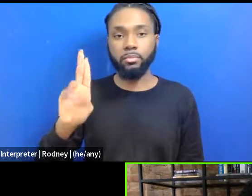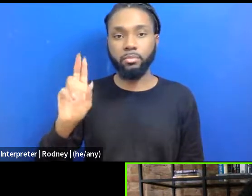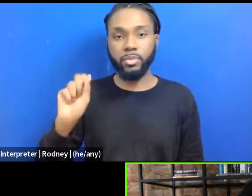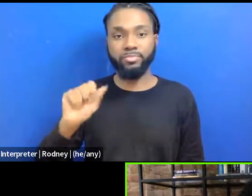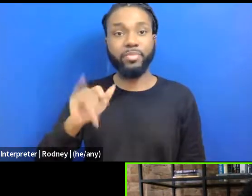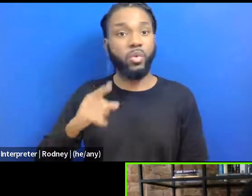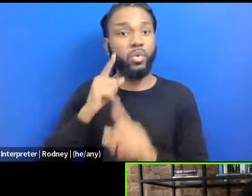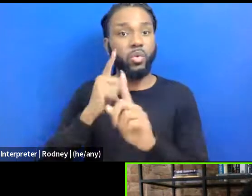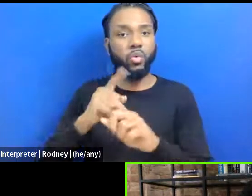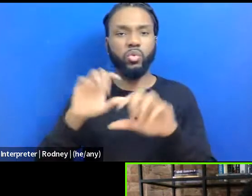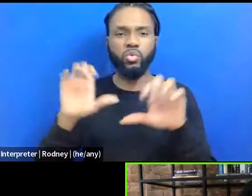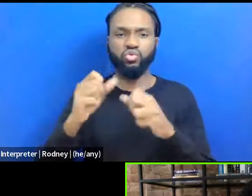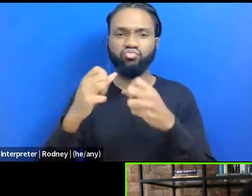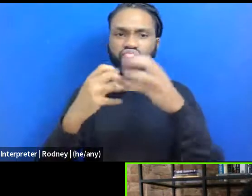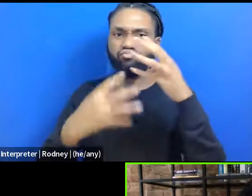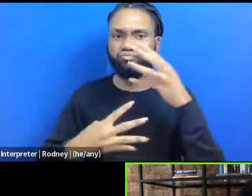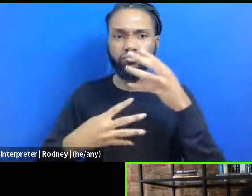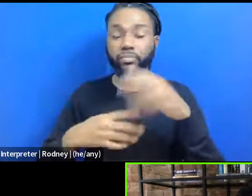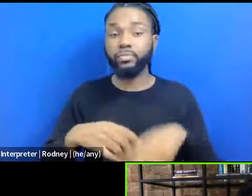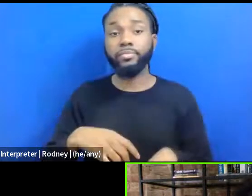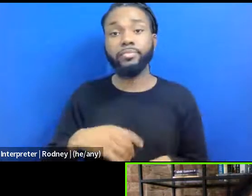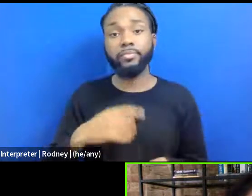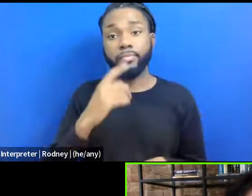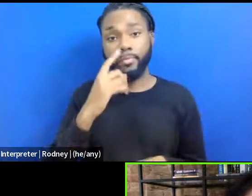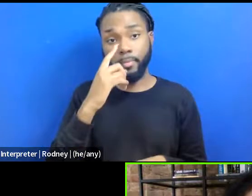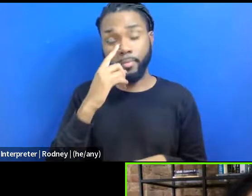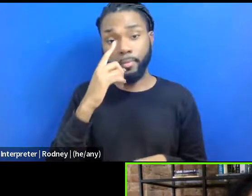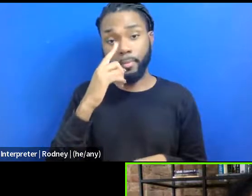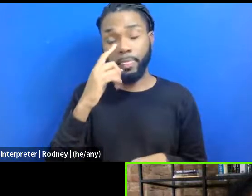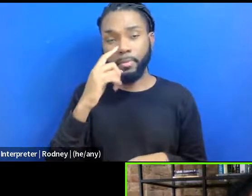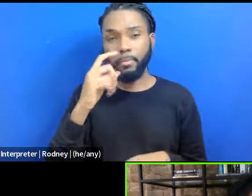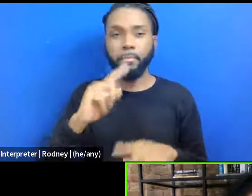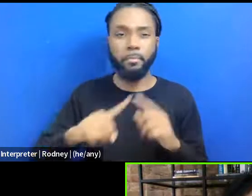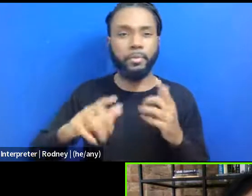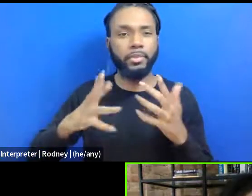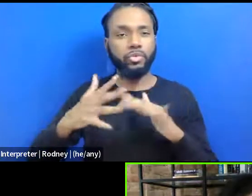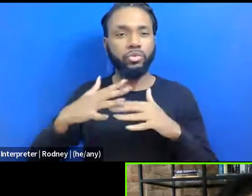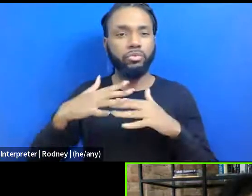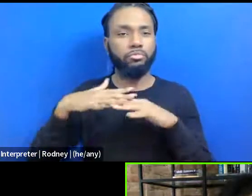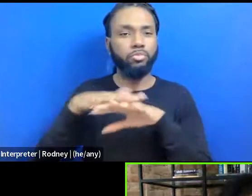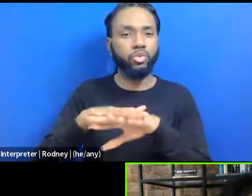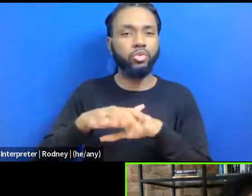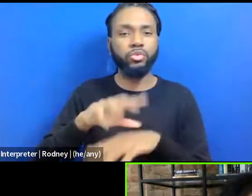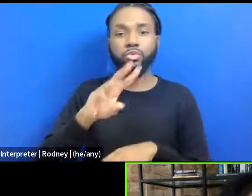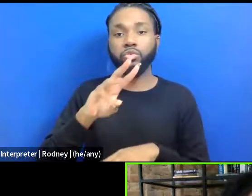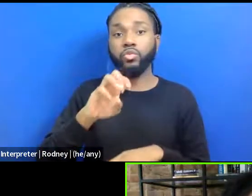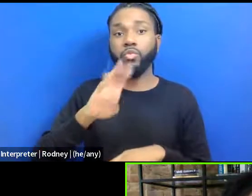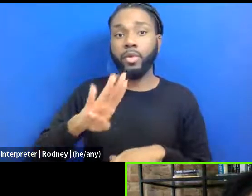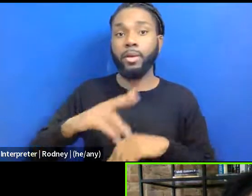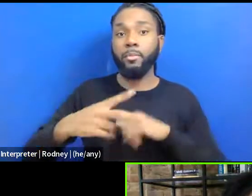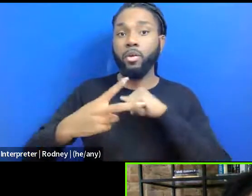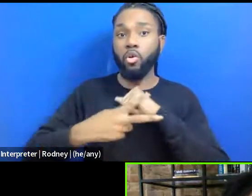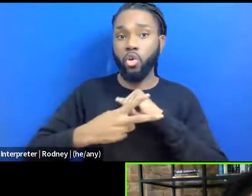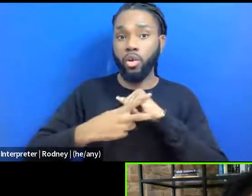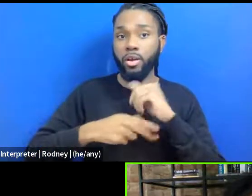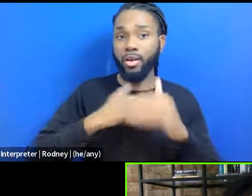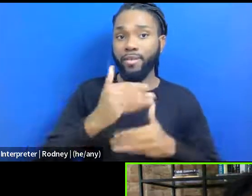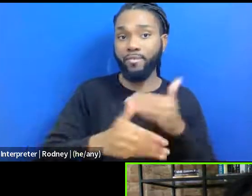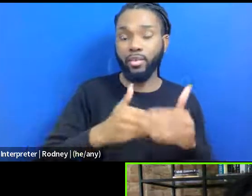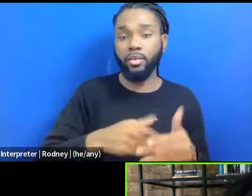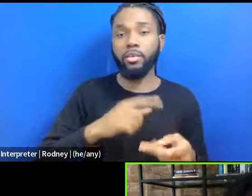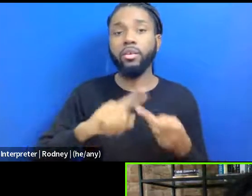but sort of merge web archiving with a